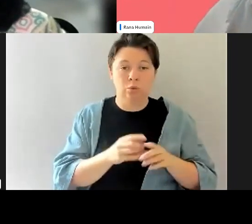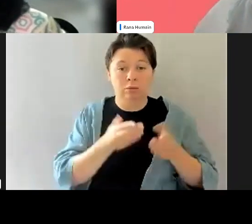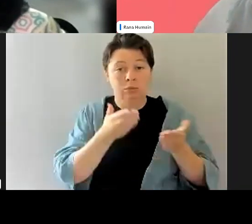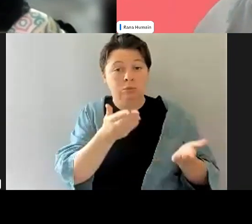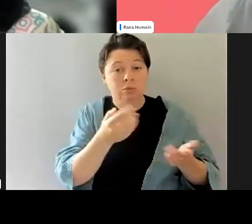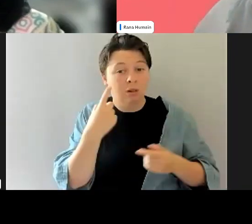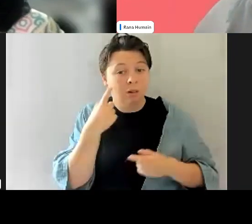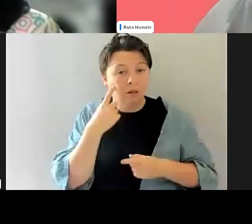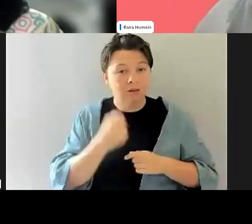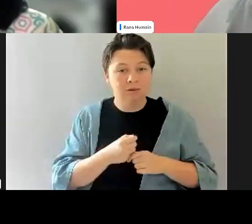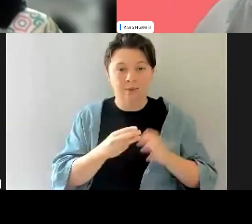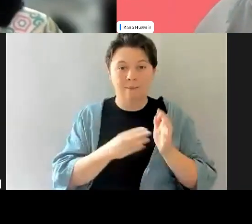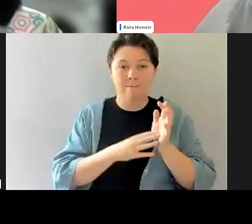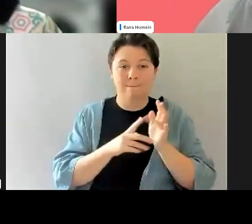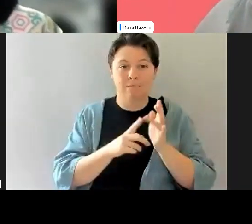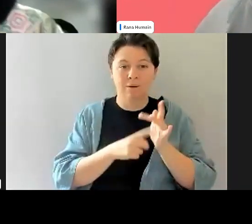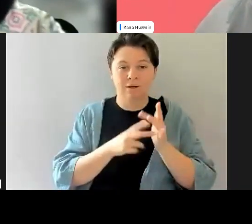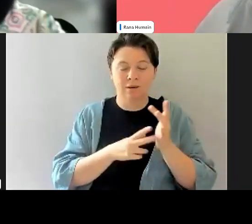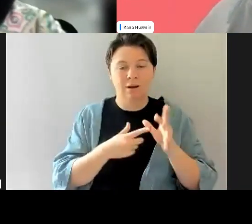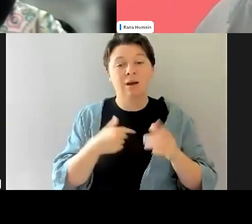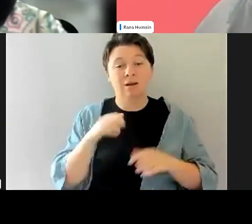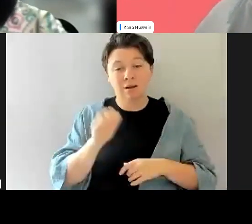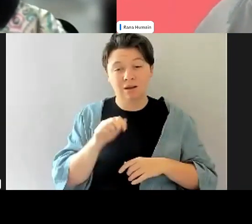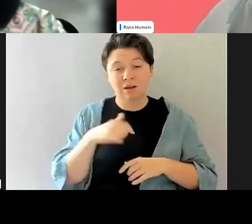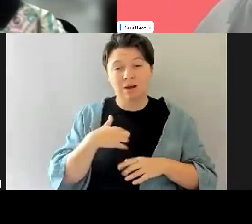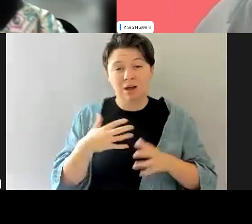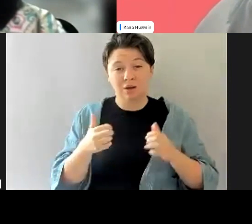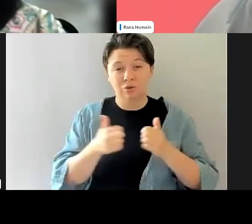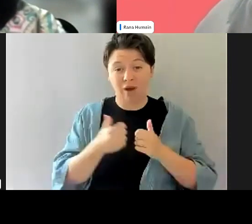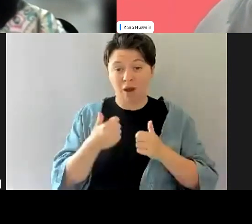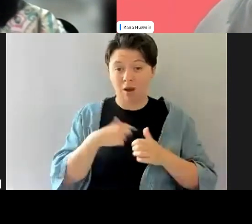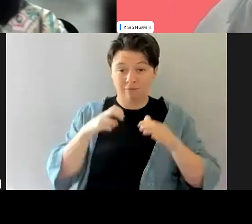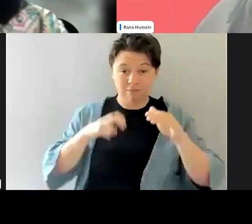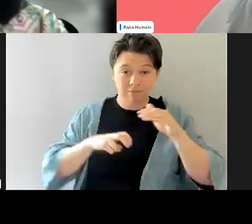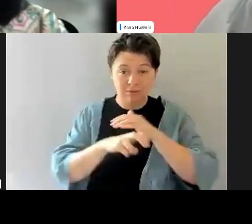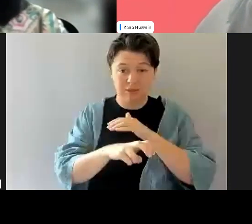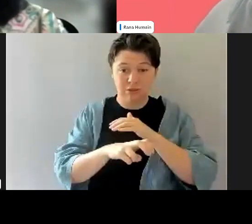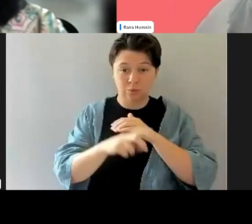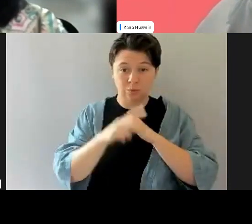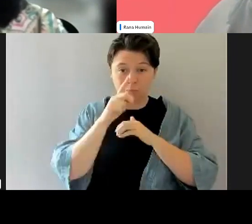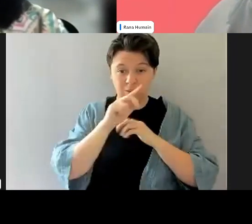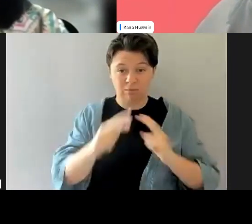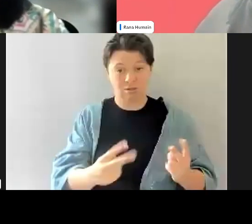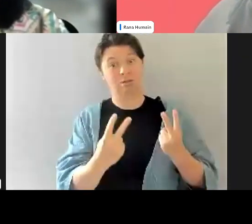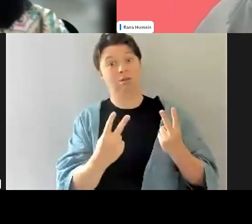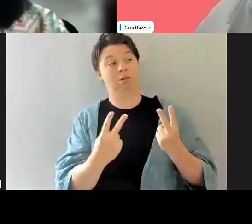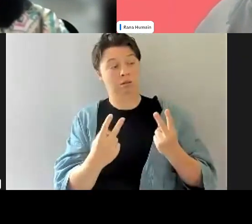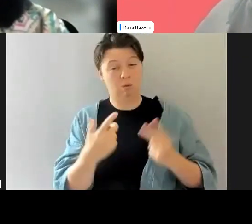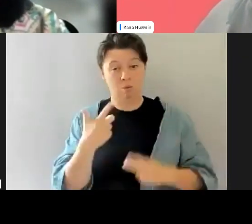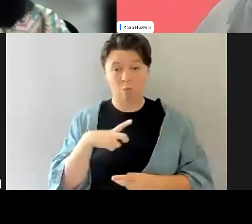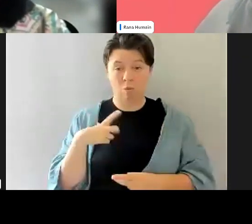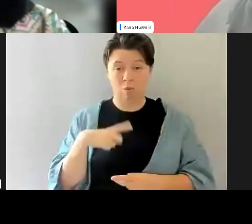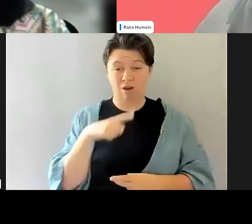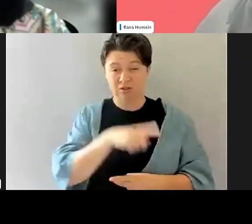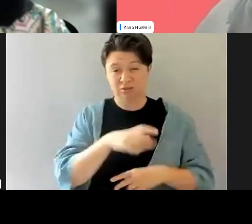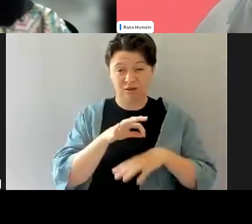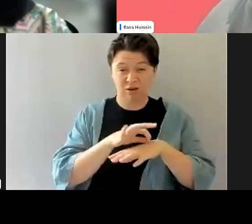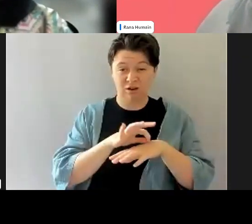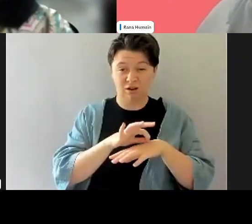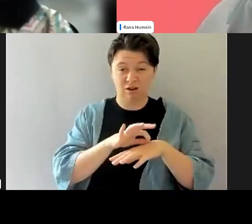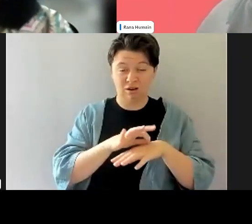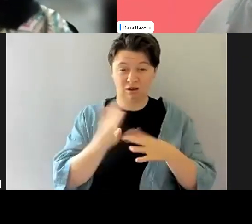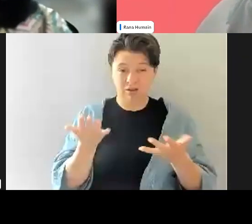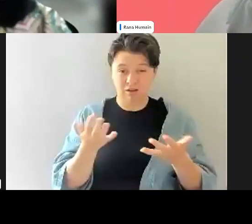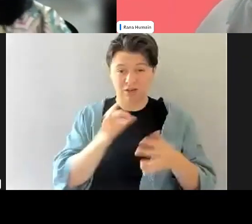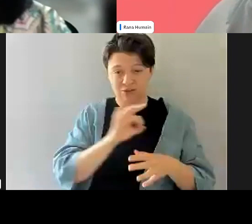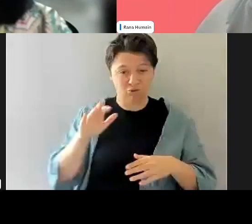Yeah. Yeah. I totally agree with you, Rana. I've entered spaces where I've been looked at as why she even here, she's a person of color. She didn't